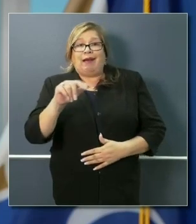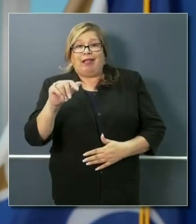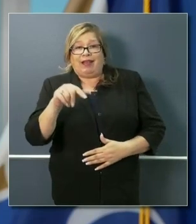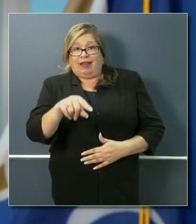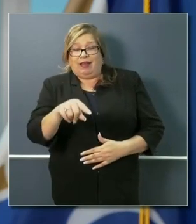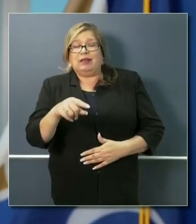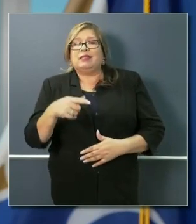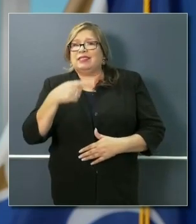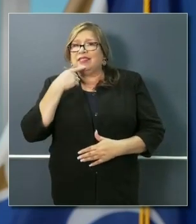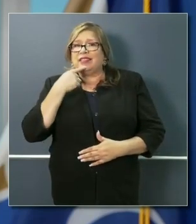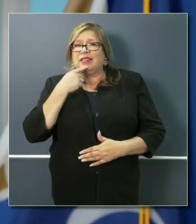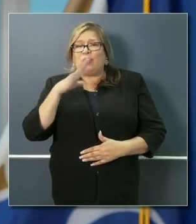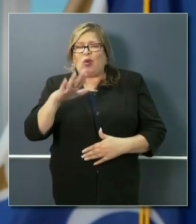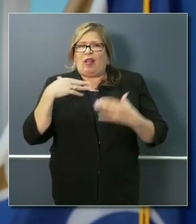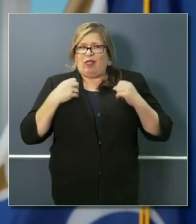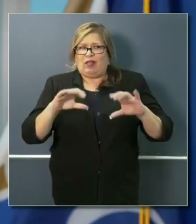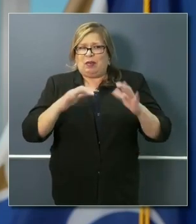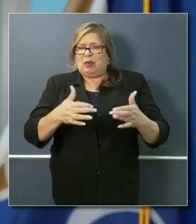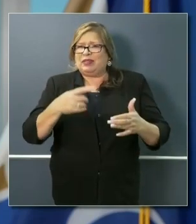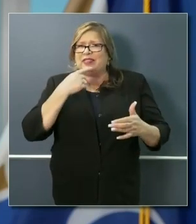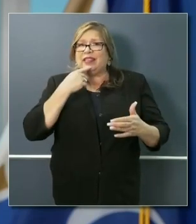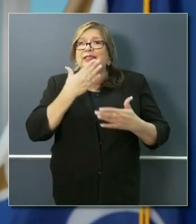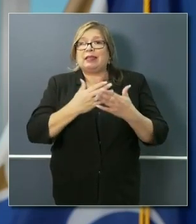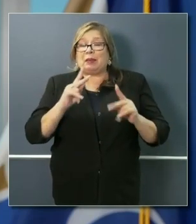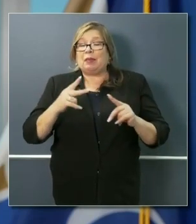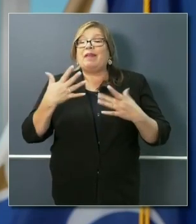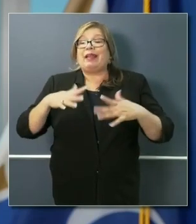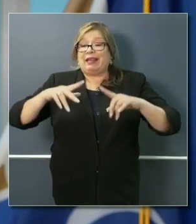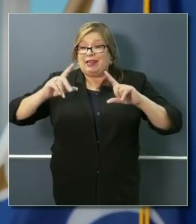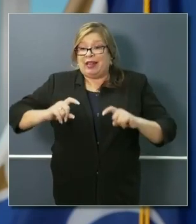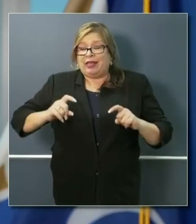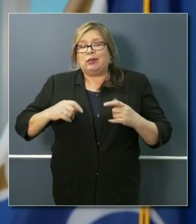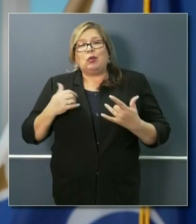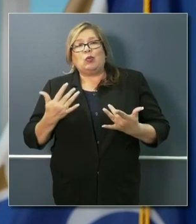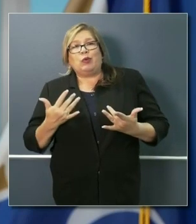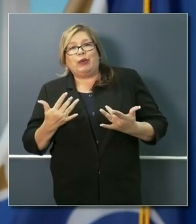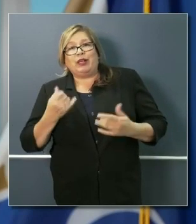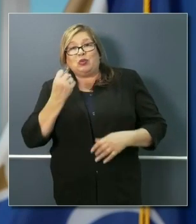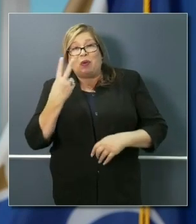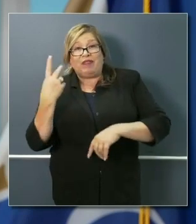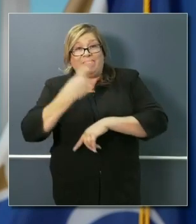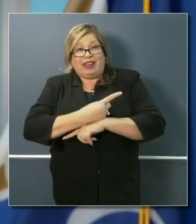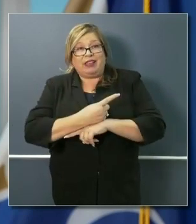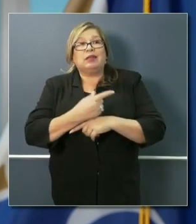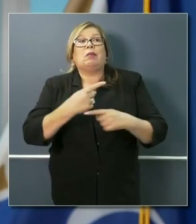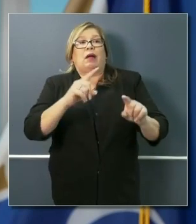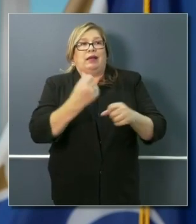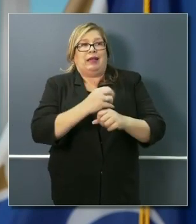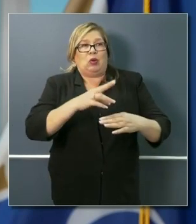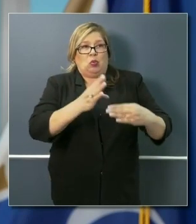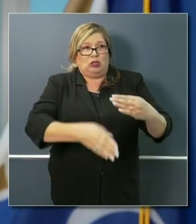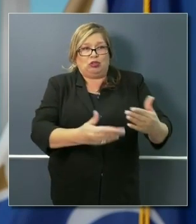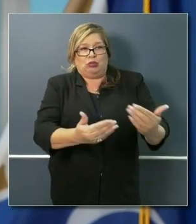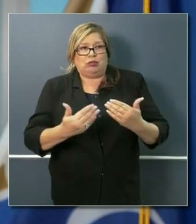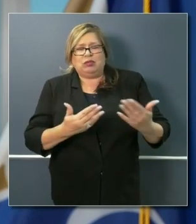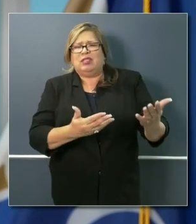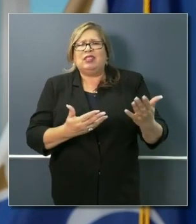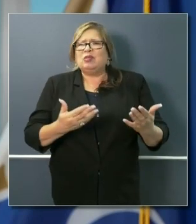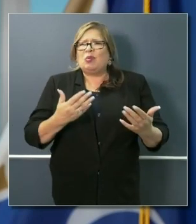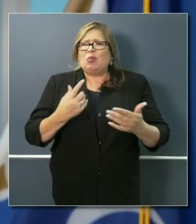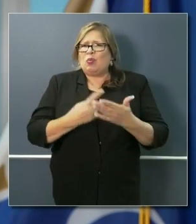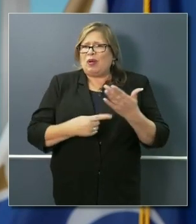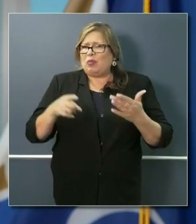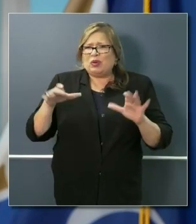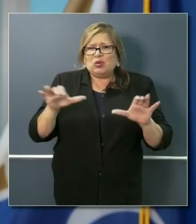days for the results. So what are some of the specific things that we're doing to reduce this backlog as we ramp up testing? You know, are we adding